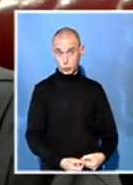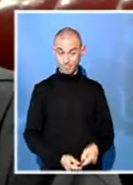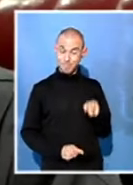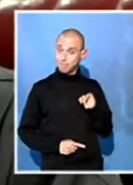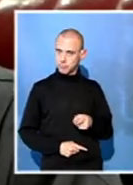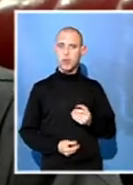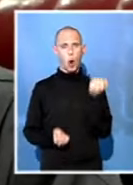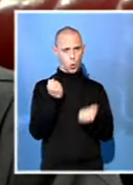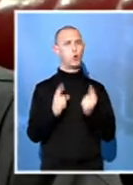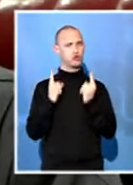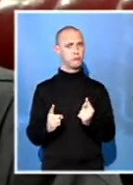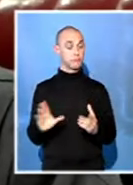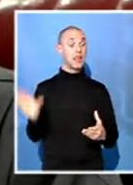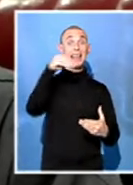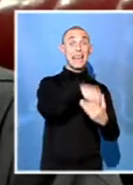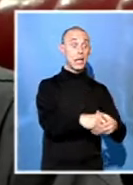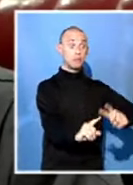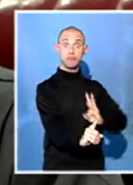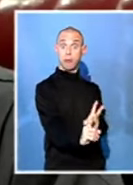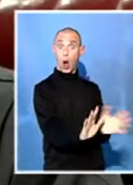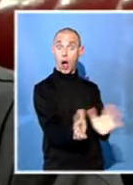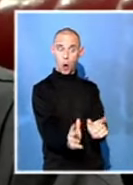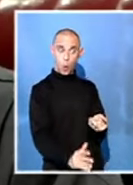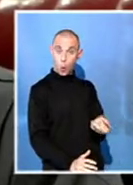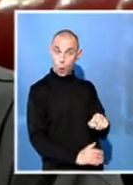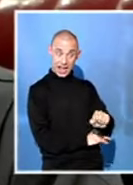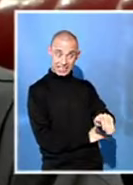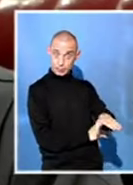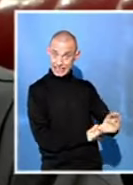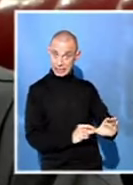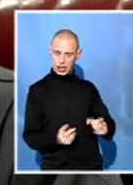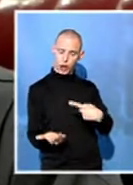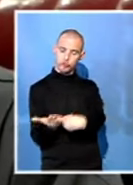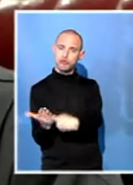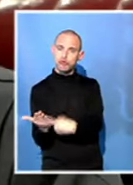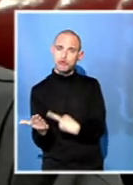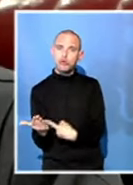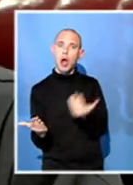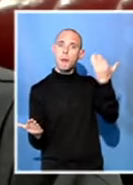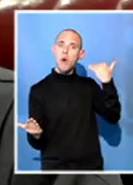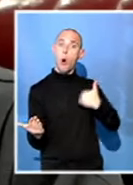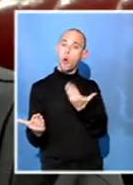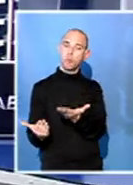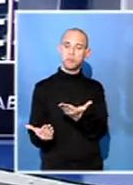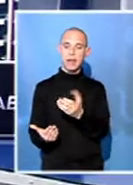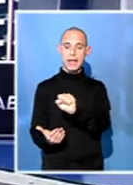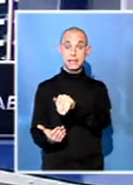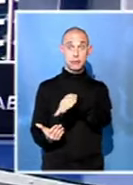arguments advanced by counsel in this court, will serve before the decision-making body of the SABC.